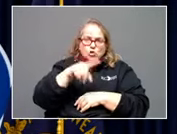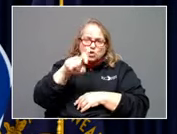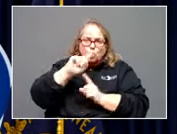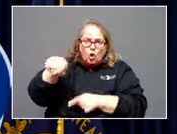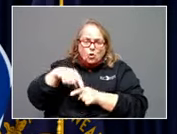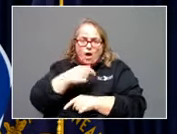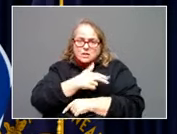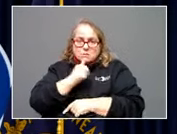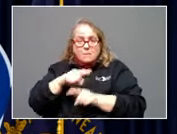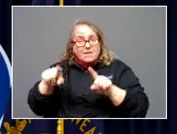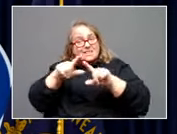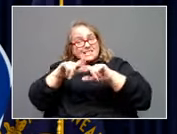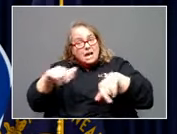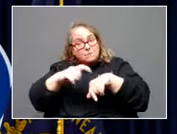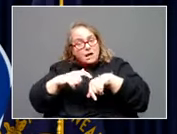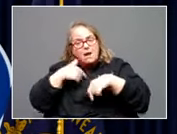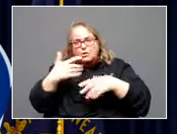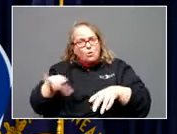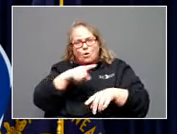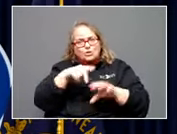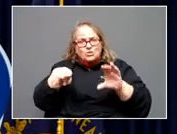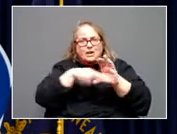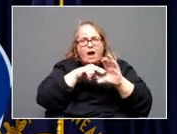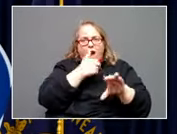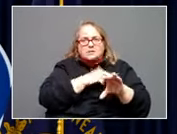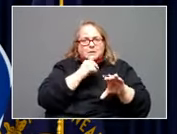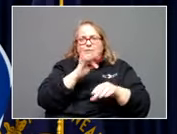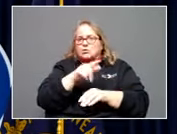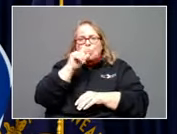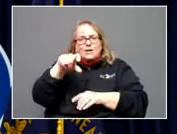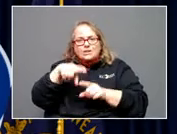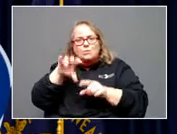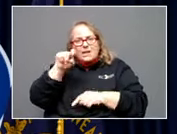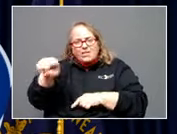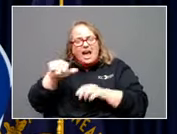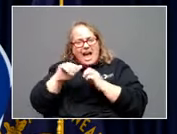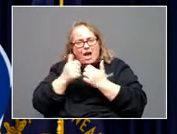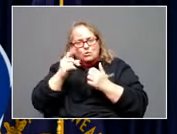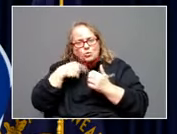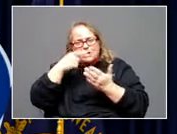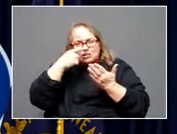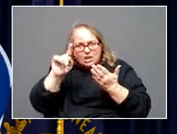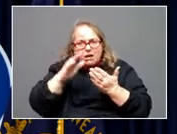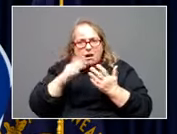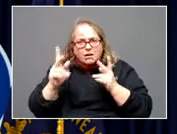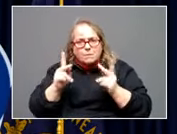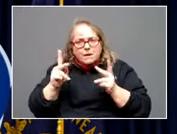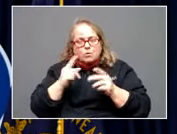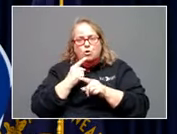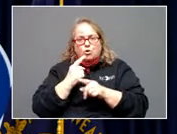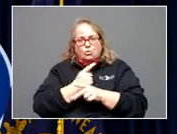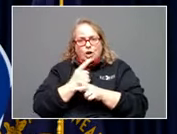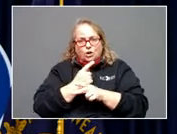time, we don't want people taking up hospital beds that don't have to be there. So how do we check on everybody regularly to